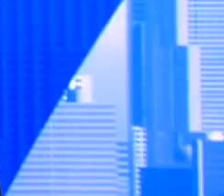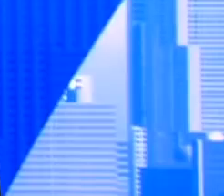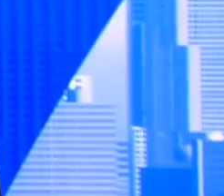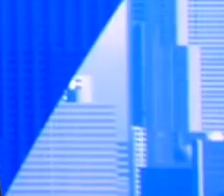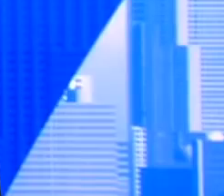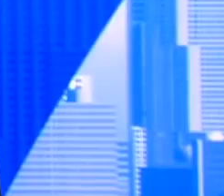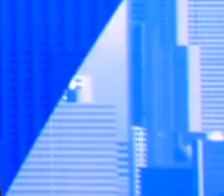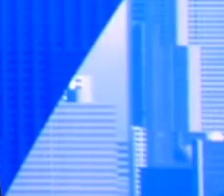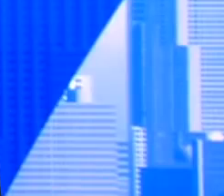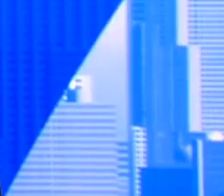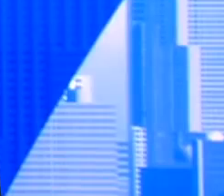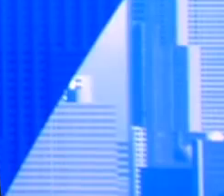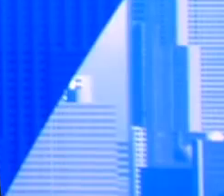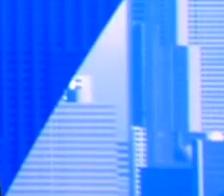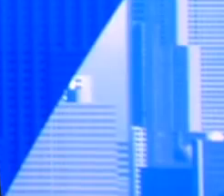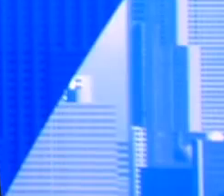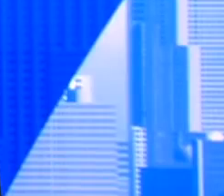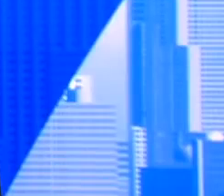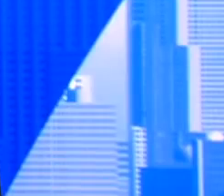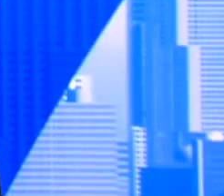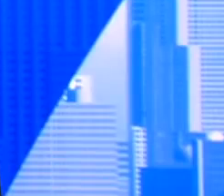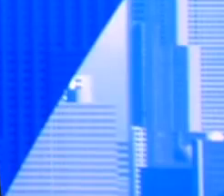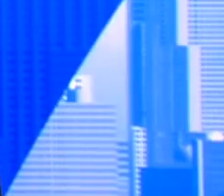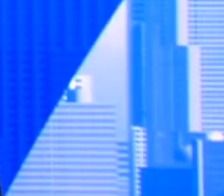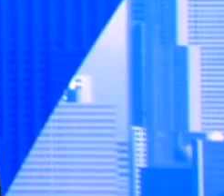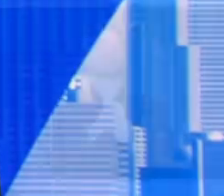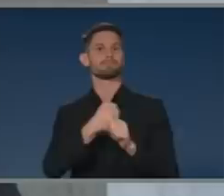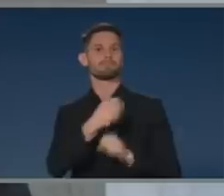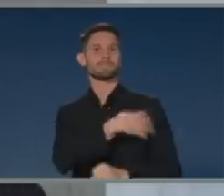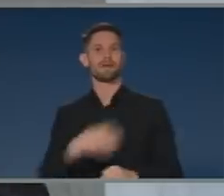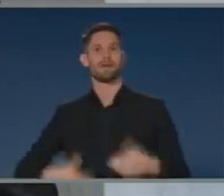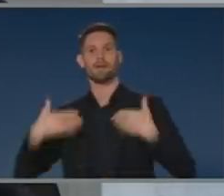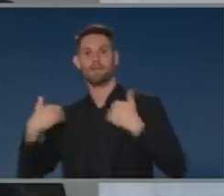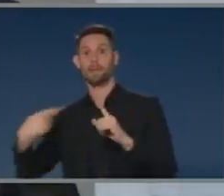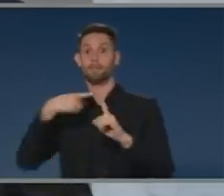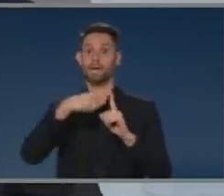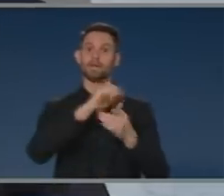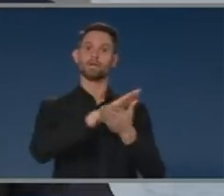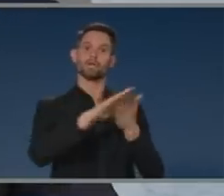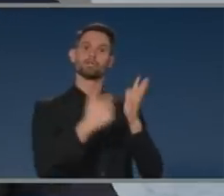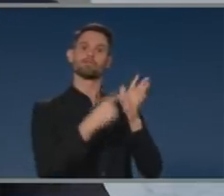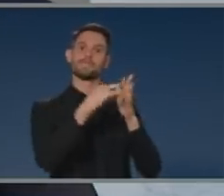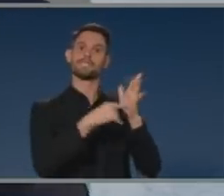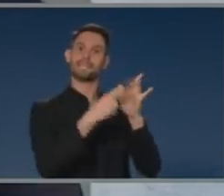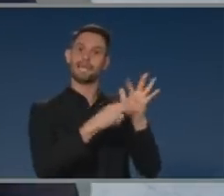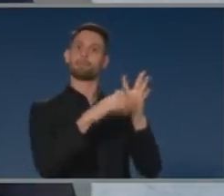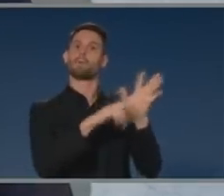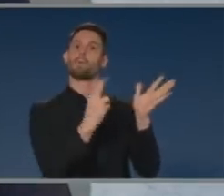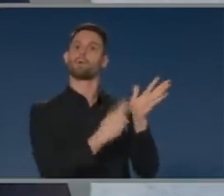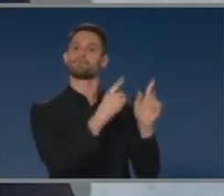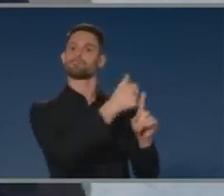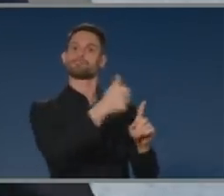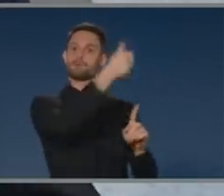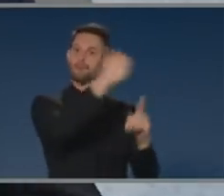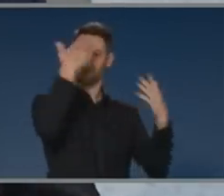We're going to take you live to Canberra now for an update from Prime Minister Scott Morrison. ...up the National Mental Health Commission.